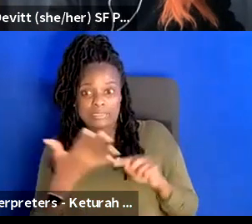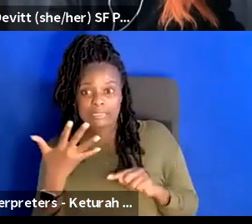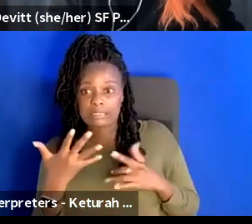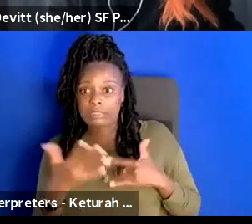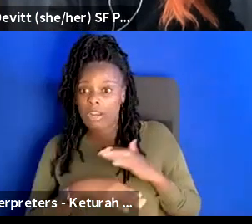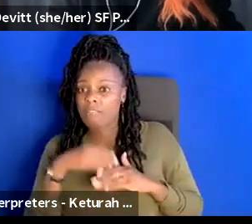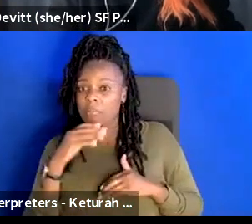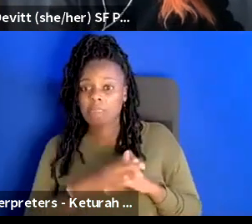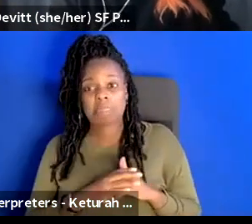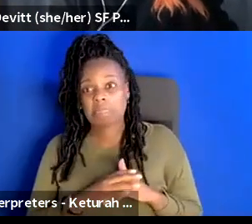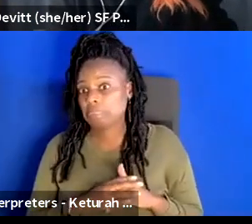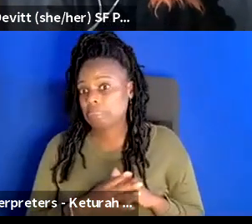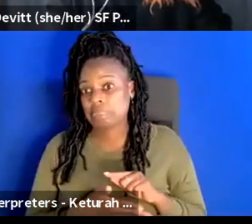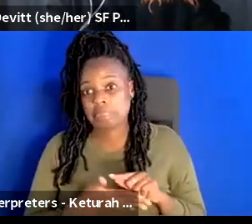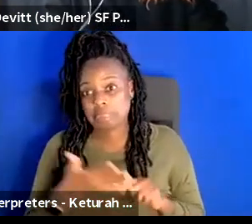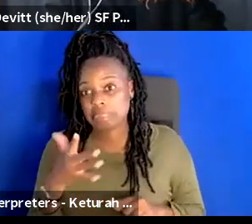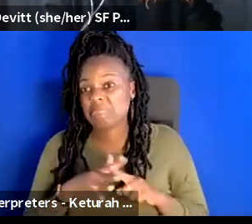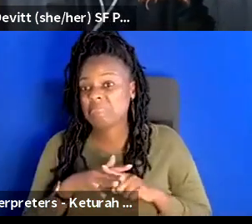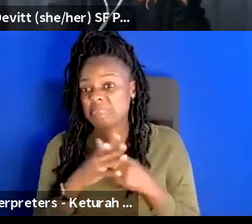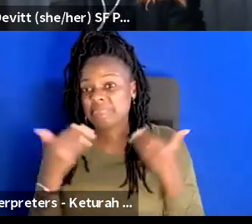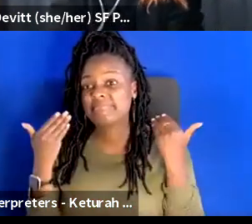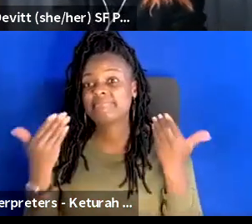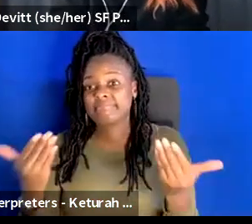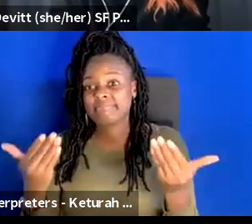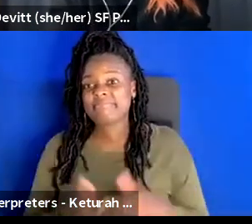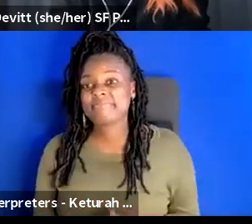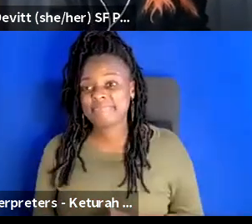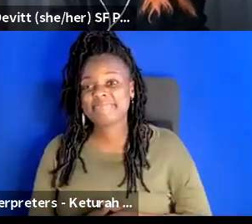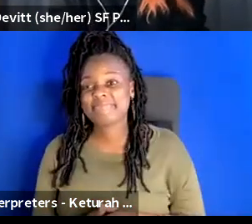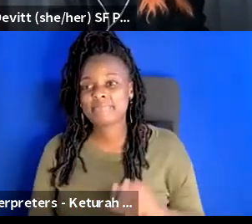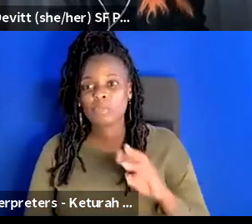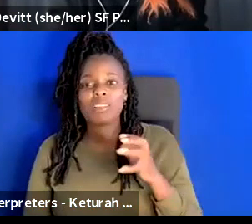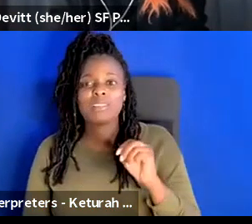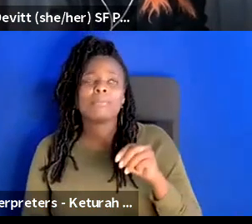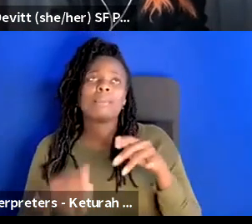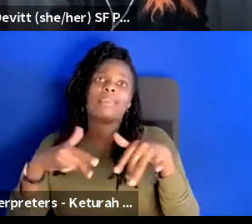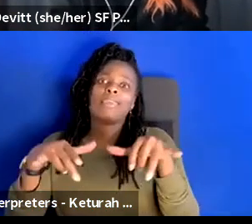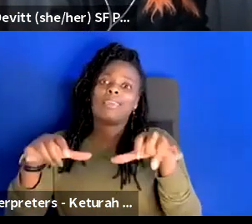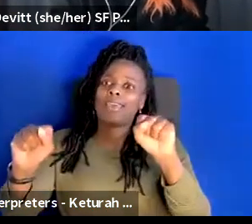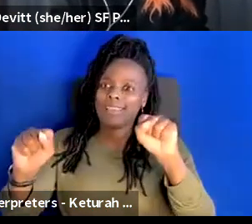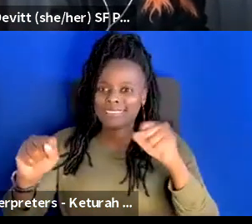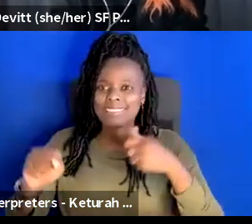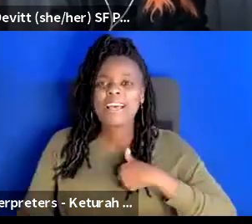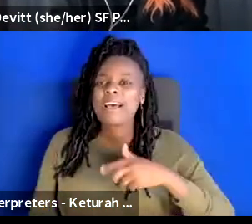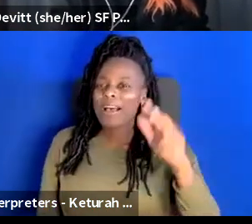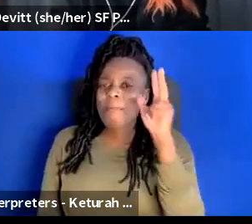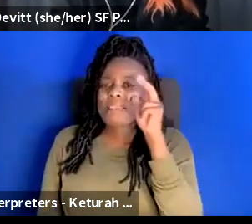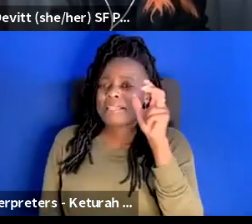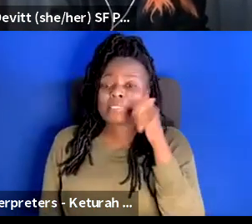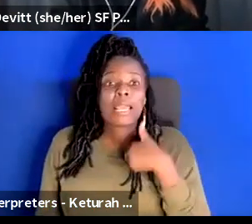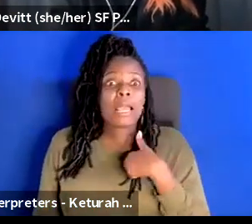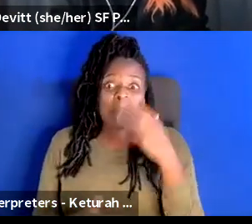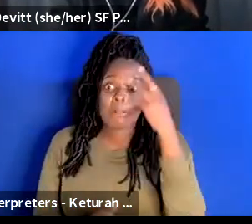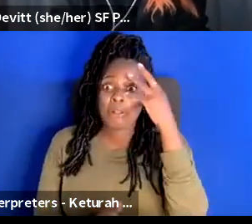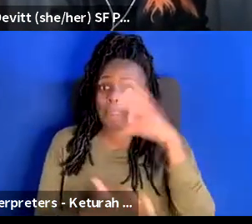where it starts yes okay i'm just i'm listening i'm learning from this panel as much as everyone